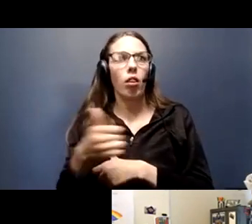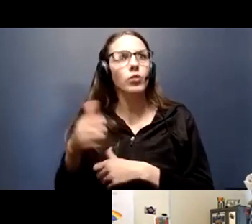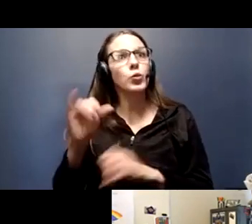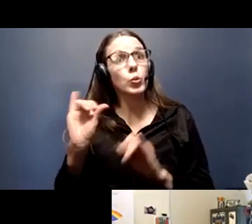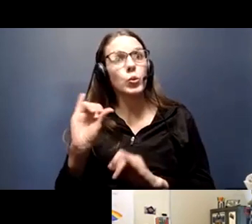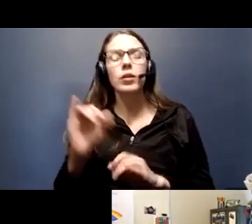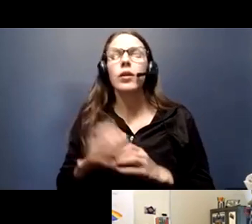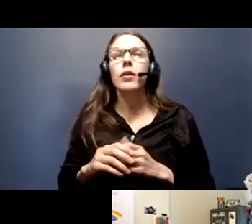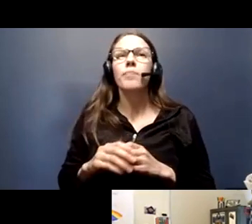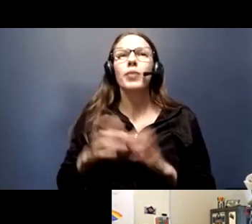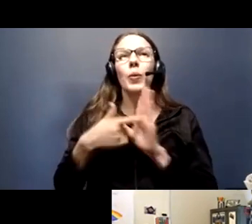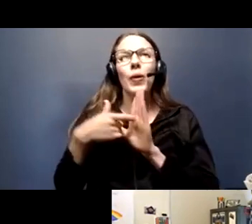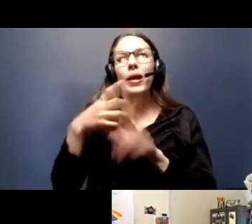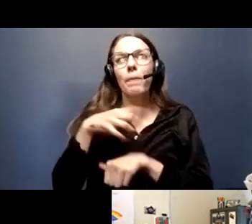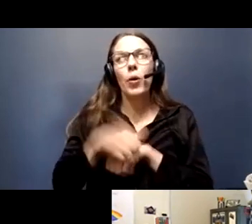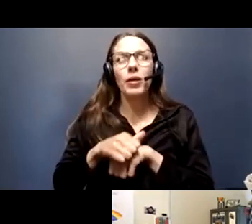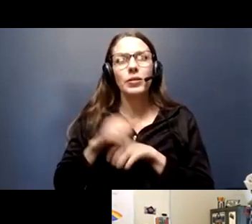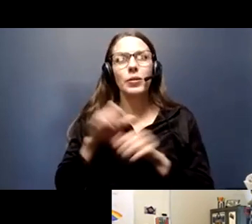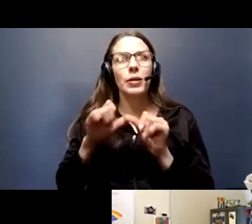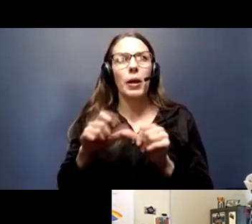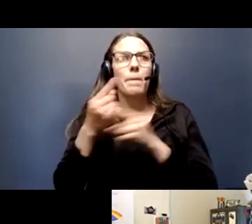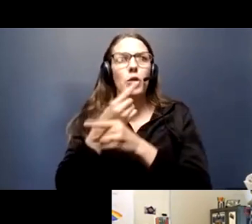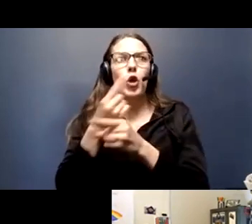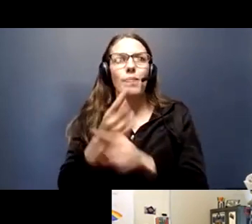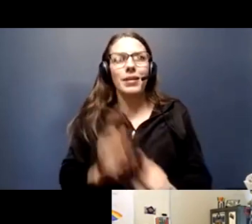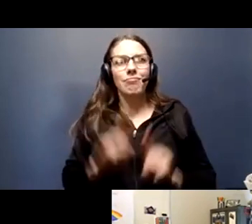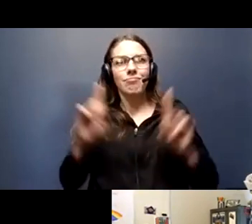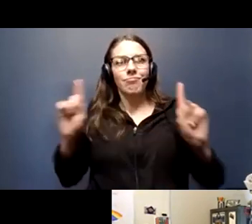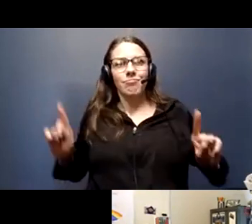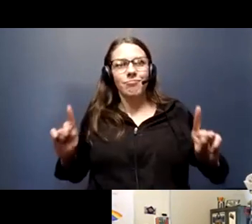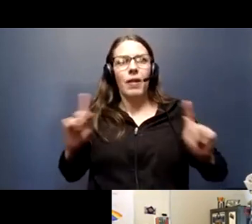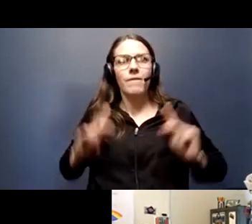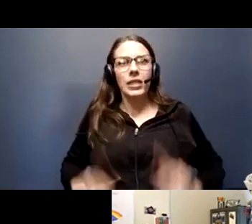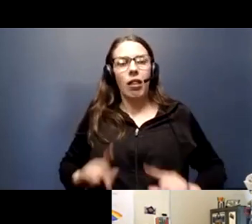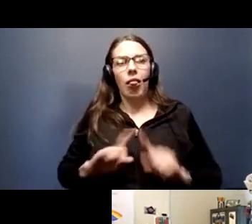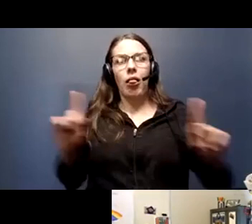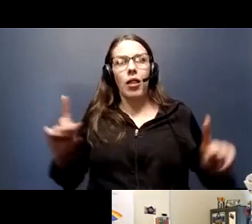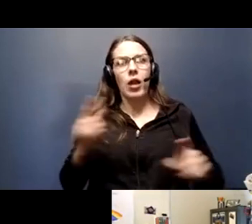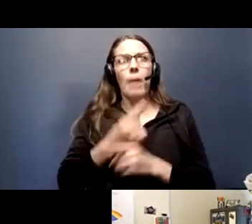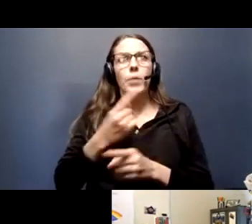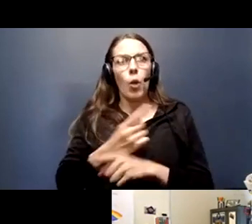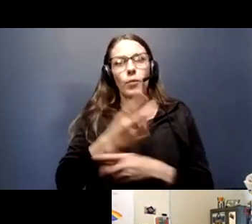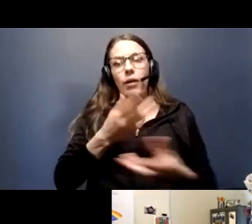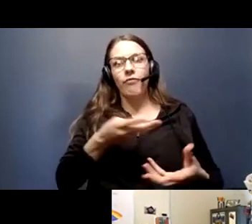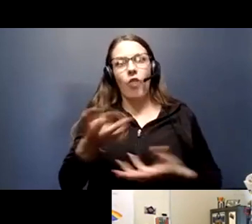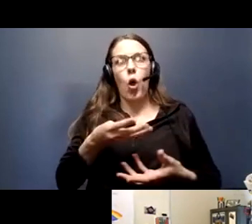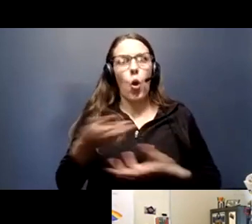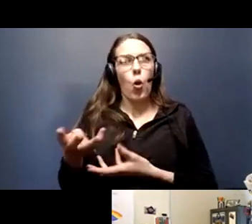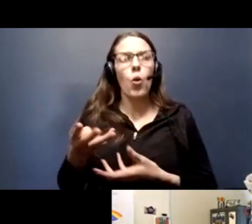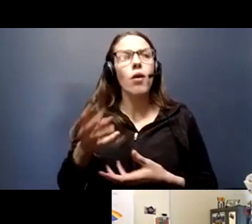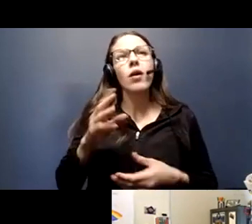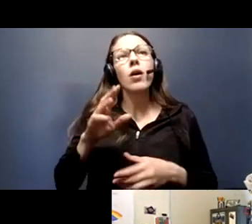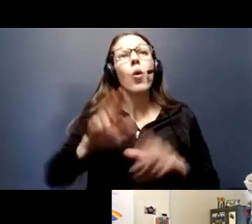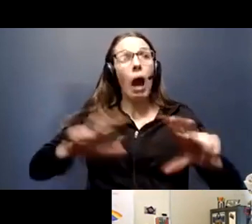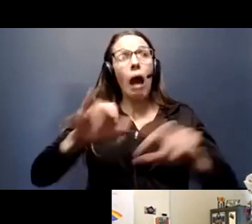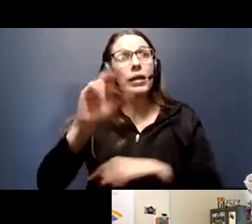appointments so that we can maintain appropriate physical distancing and appropriate donor flow. Now walk-ins will be accepted,